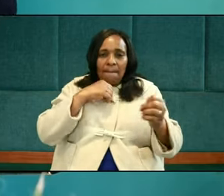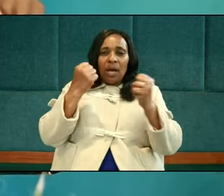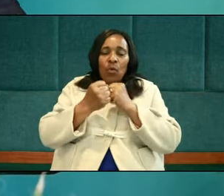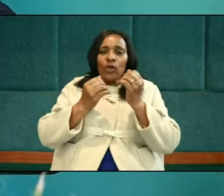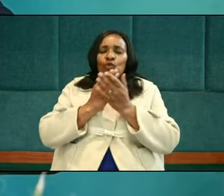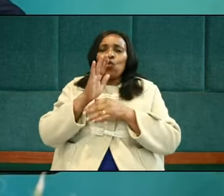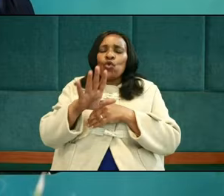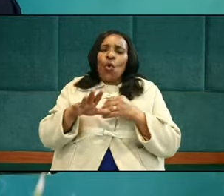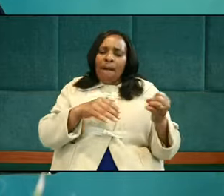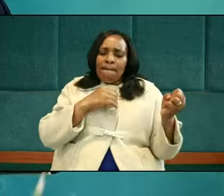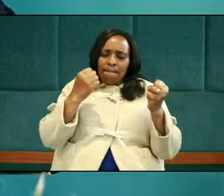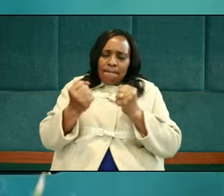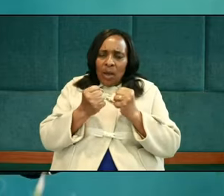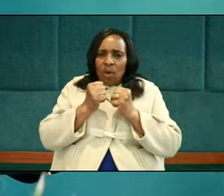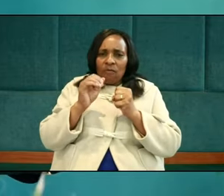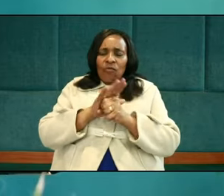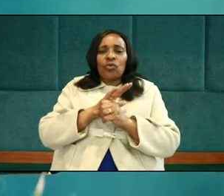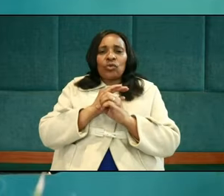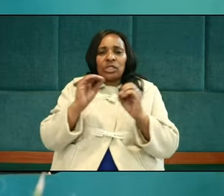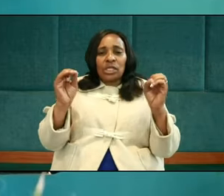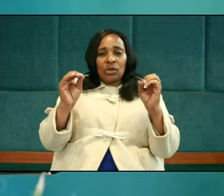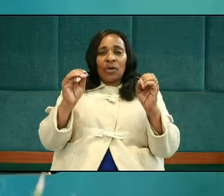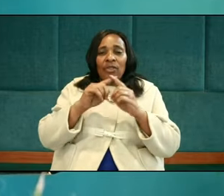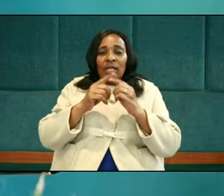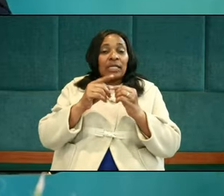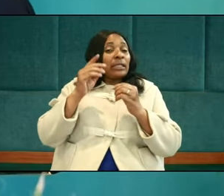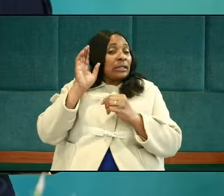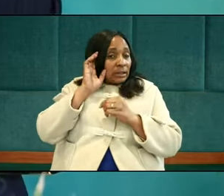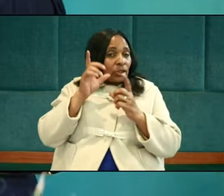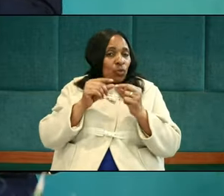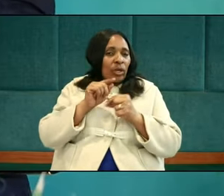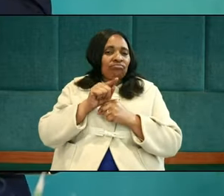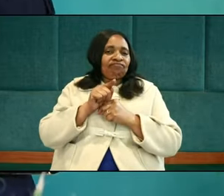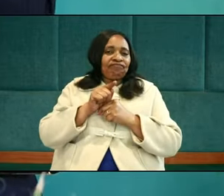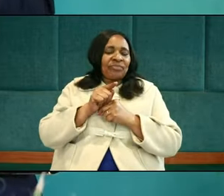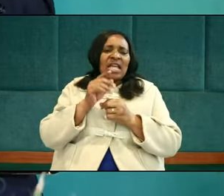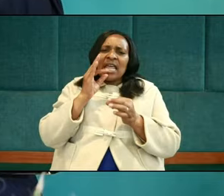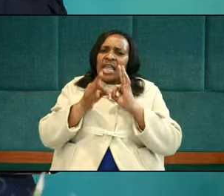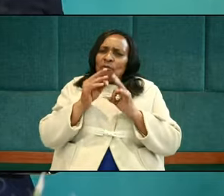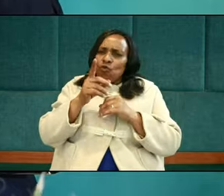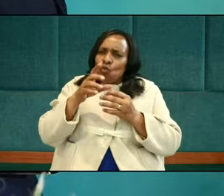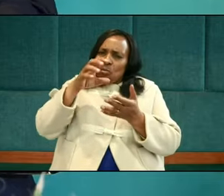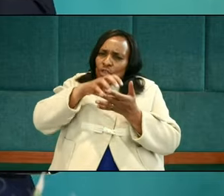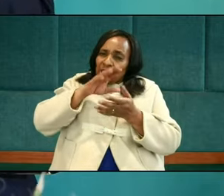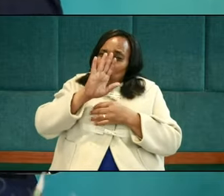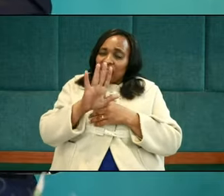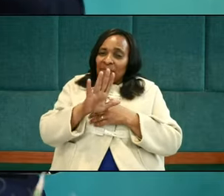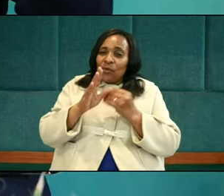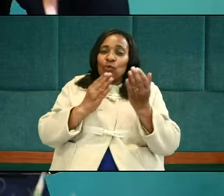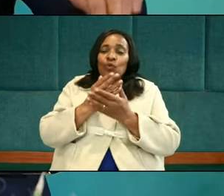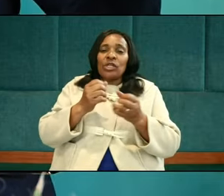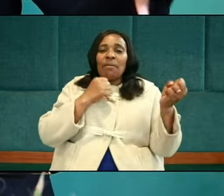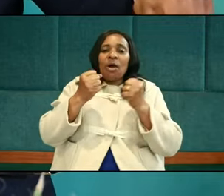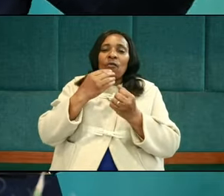placidness, your calmness. Listen to these words. If you cannot possess yourself through the power of the